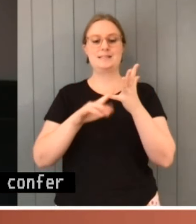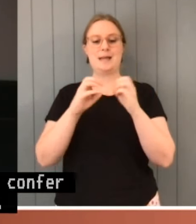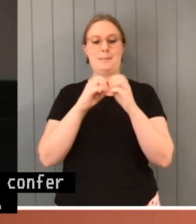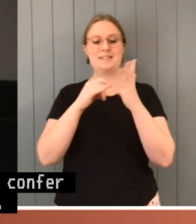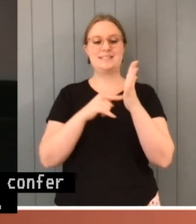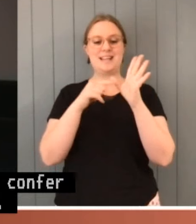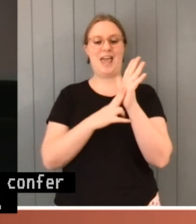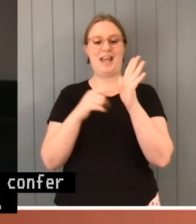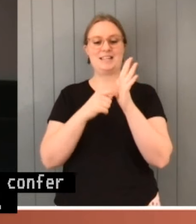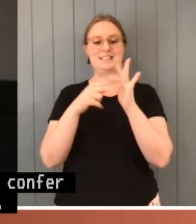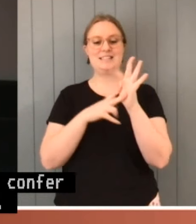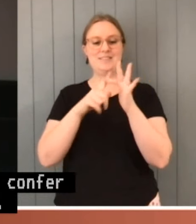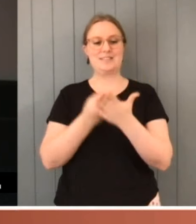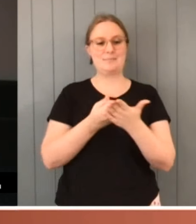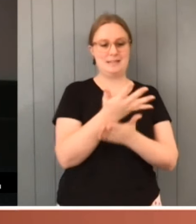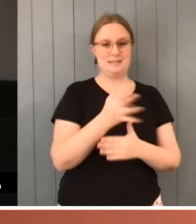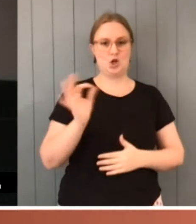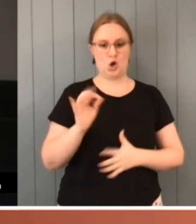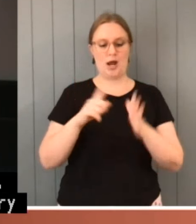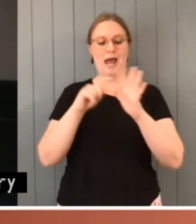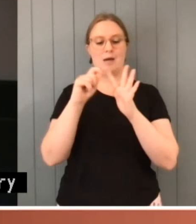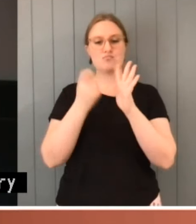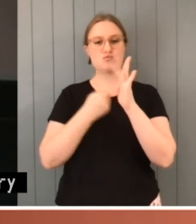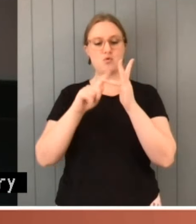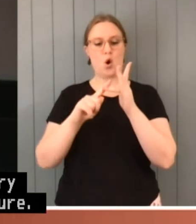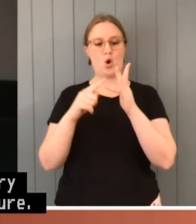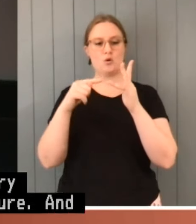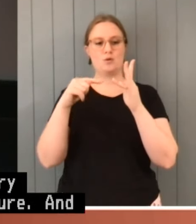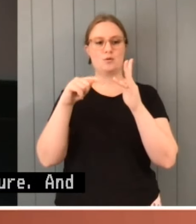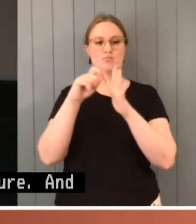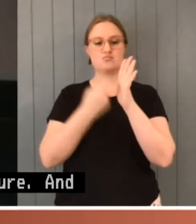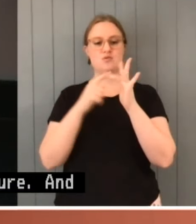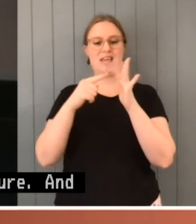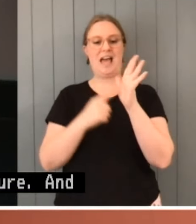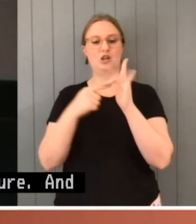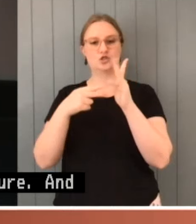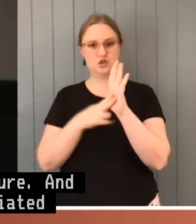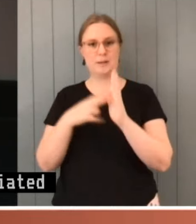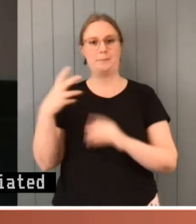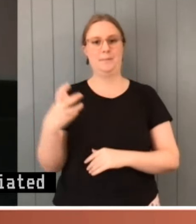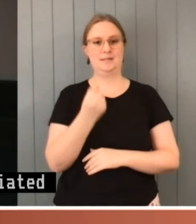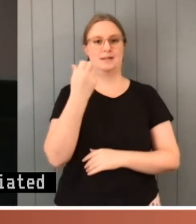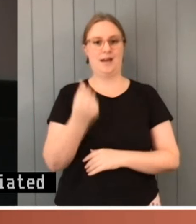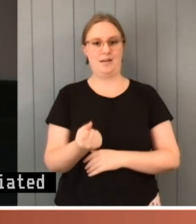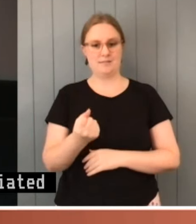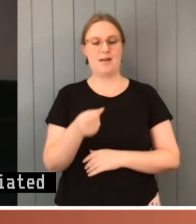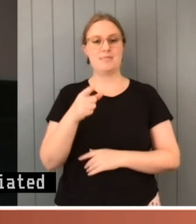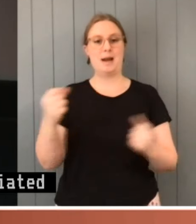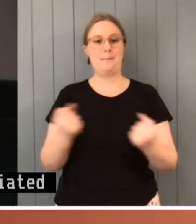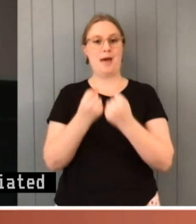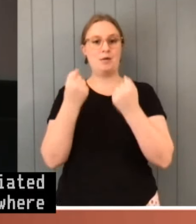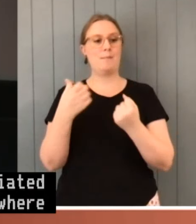such expenditure. And the power to spend appropriated monies is to be found elsewhere in the Constitution or in statutes made under it.